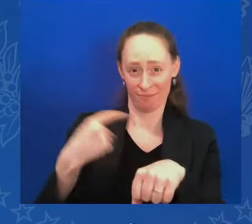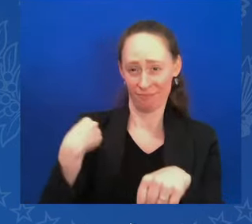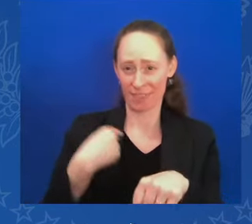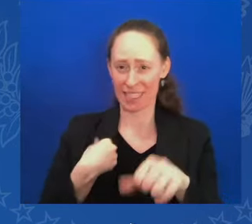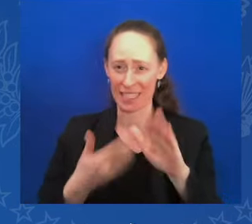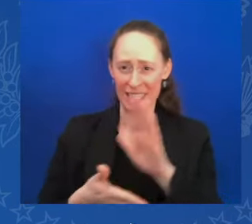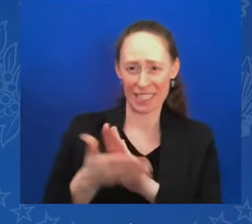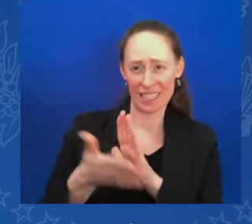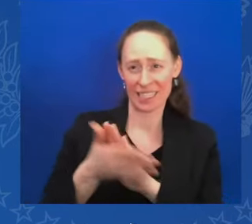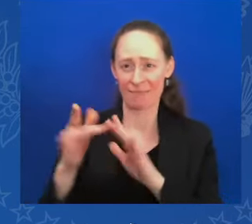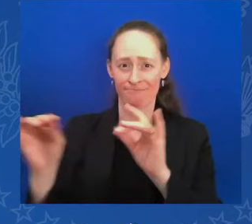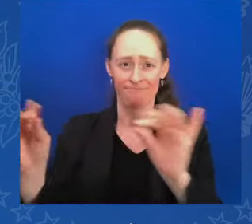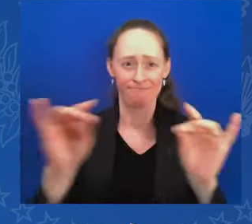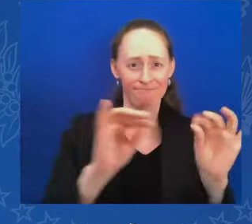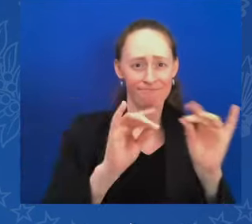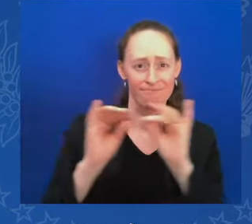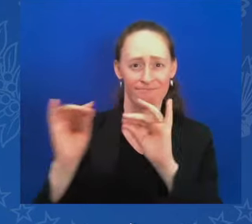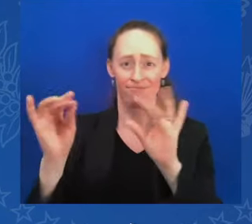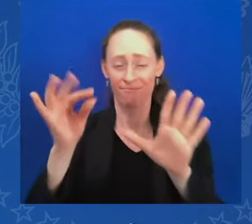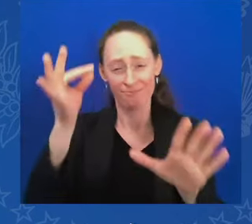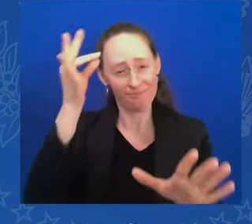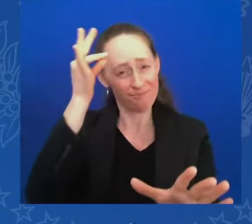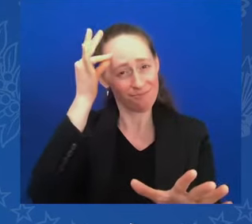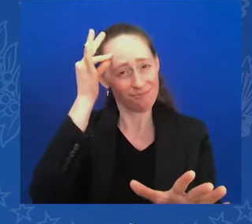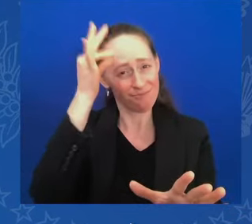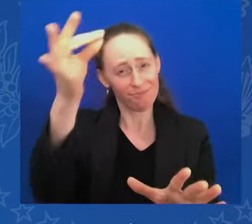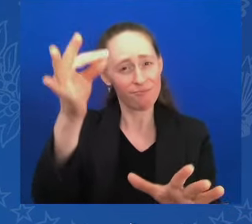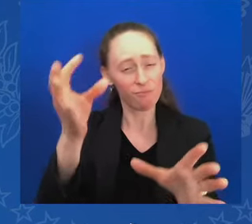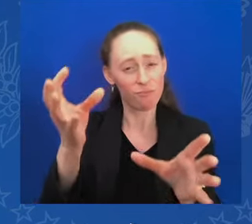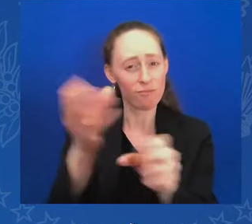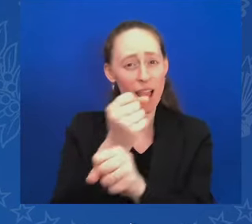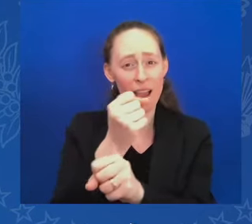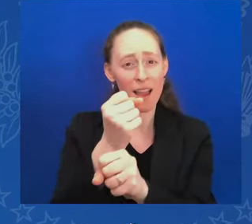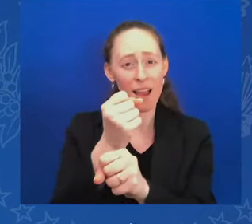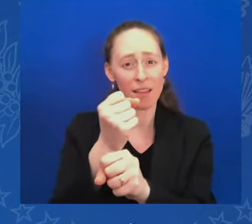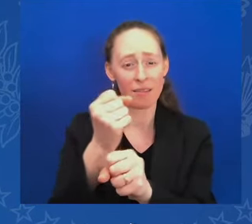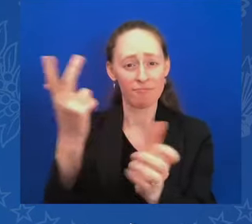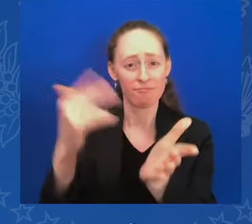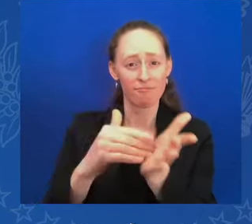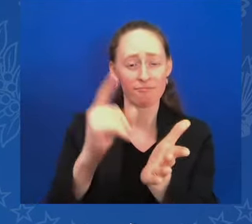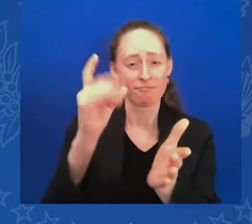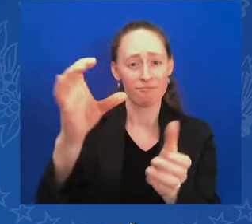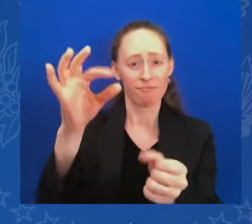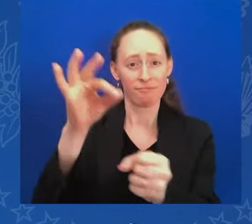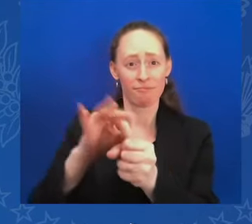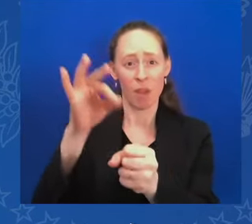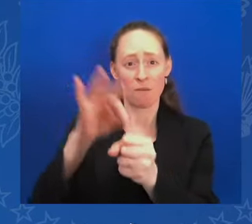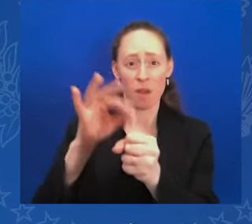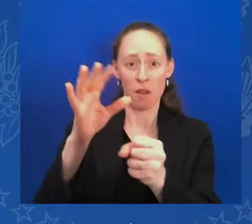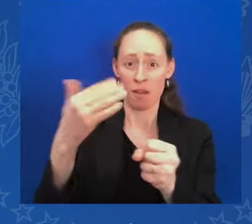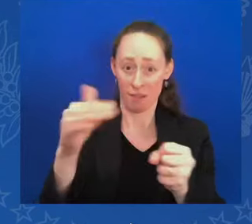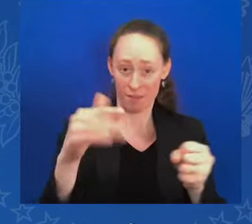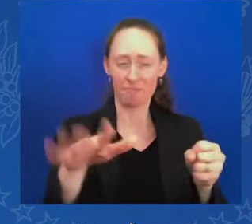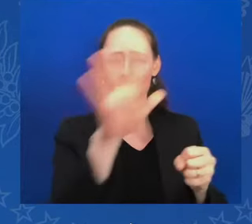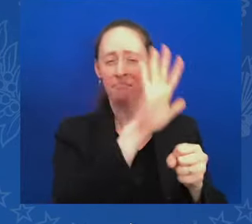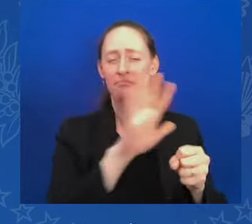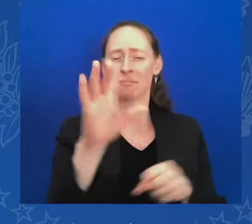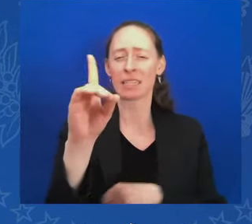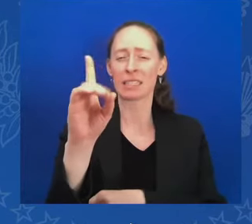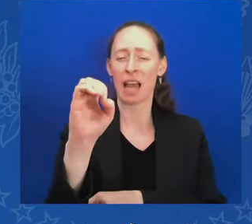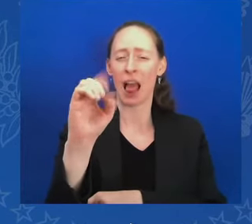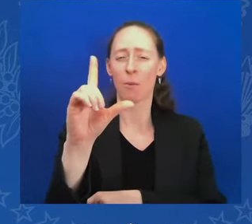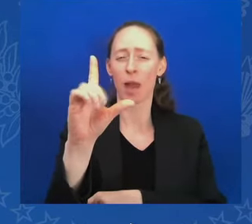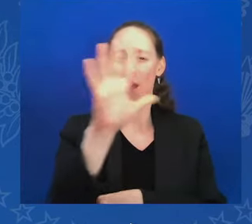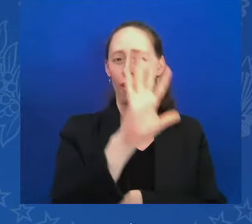look in Delaware from, you work politically from south to north. And I was coming up from Del